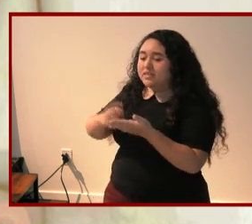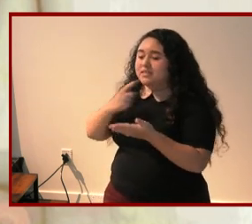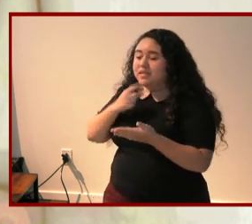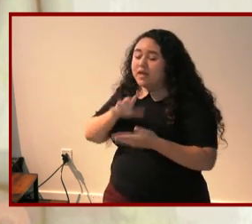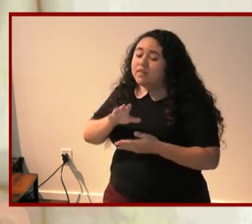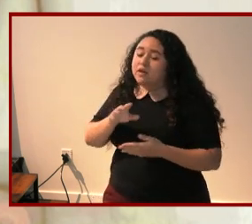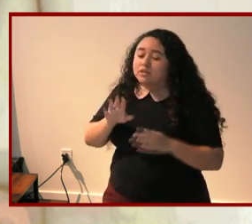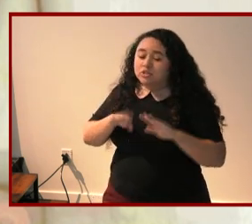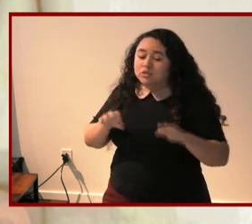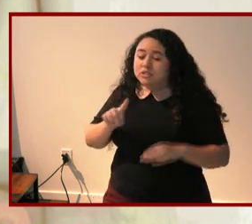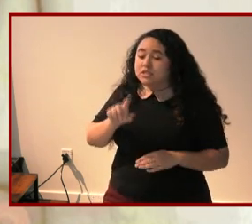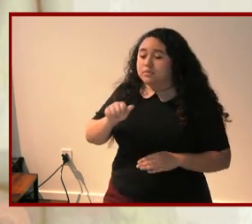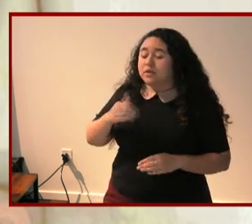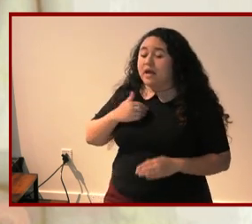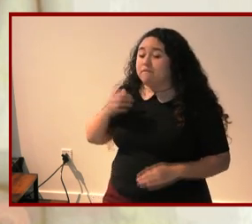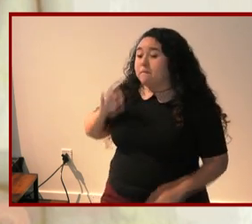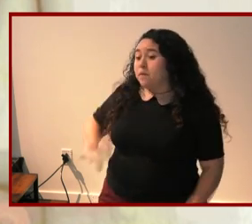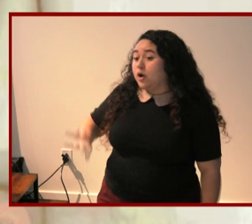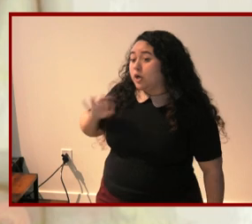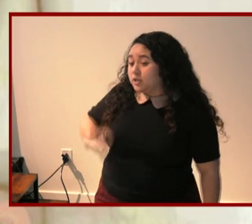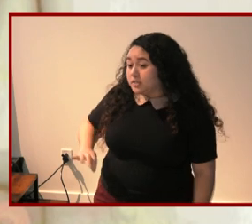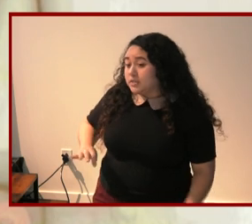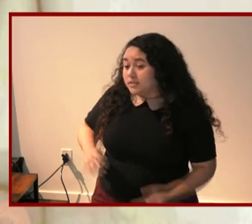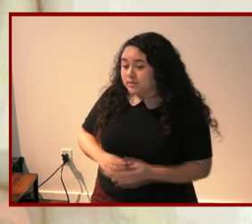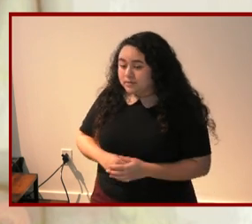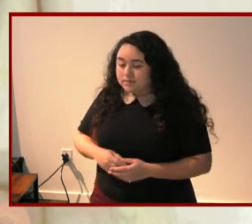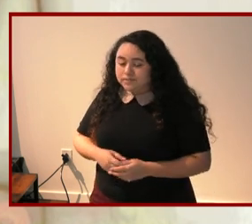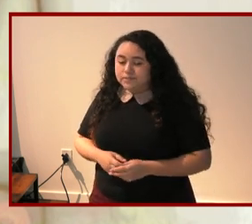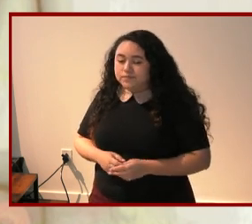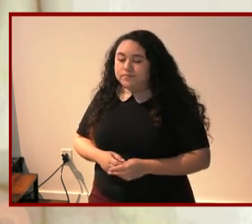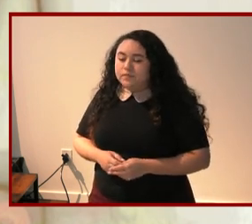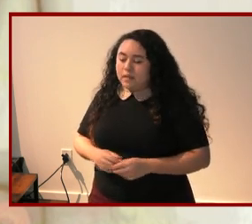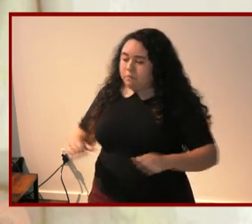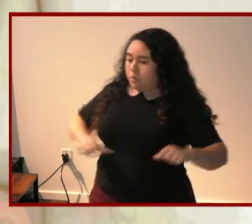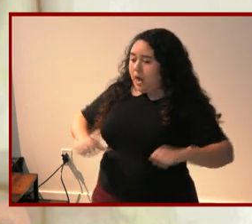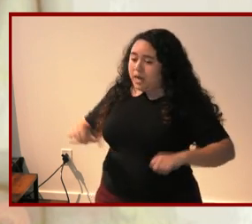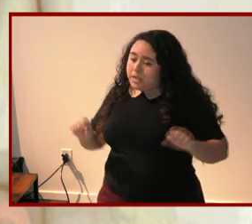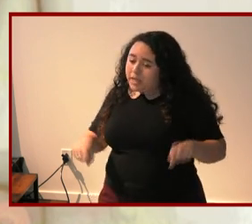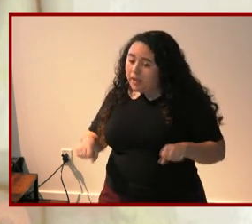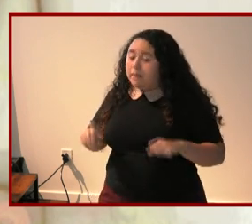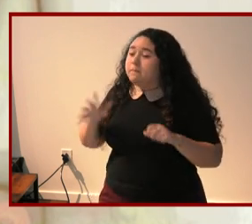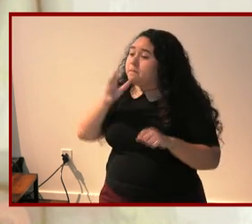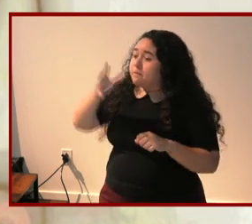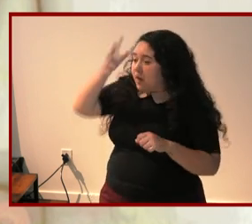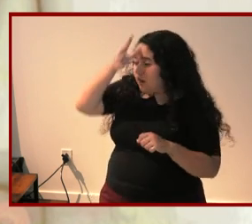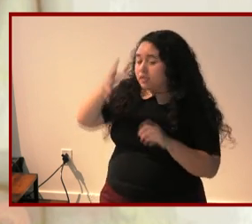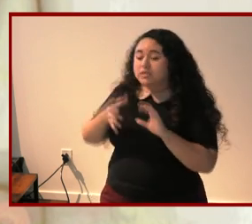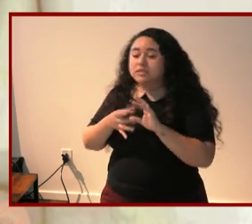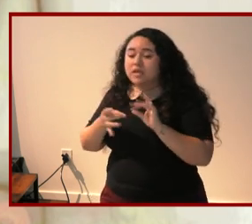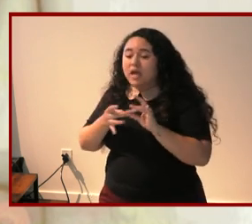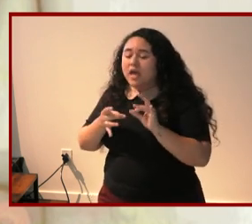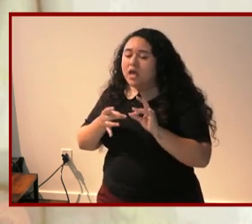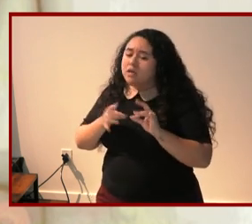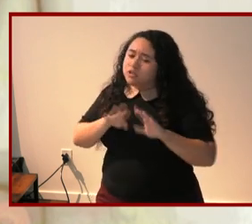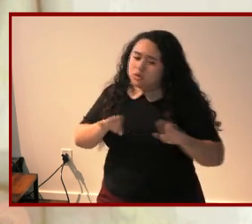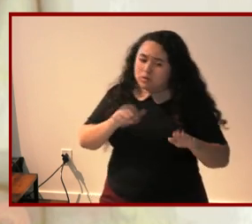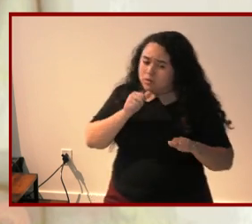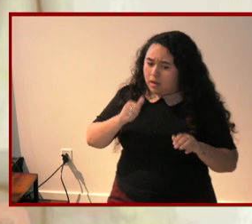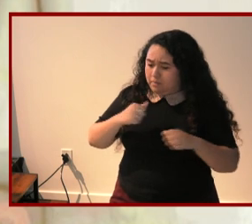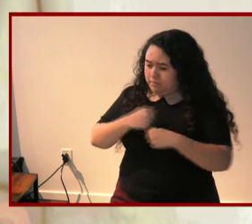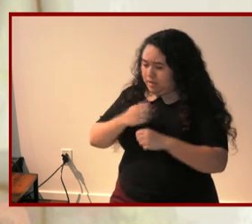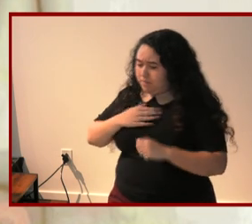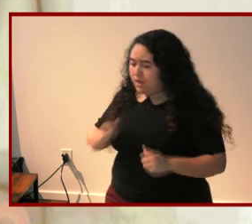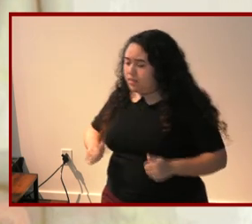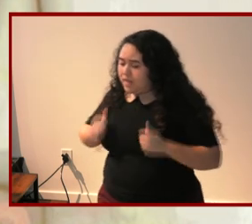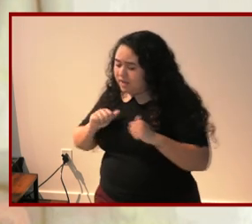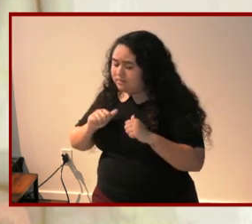perks that confer bragging rights in all these ways parents argue that their children have not made their life more difficult but that they have in